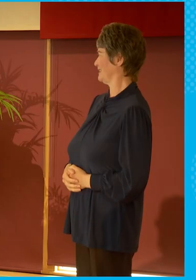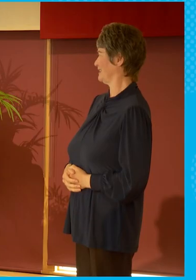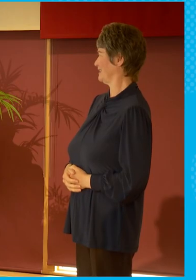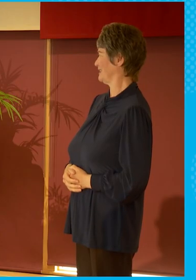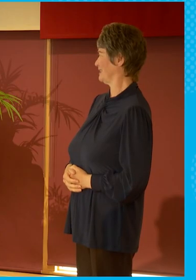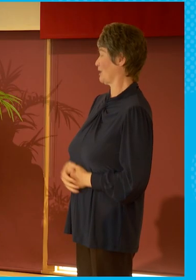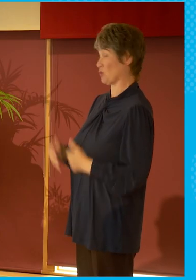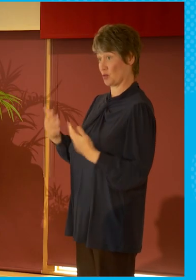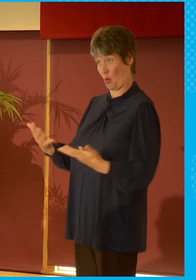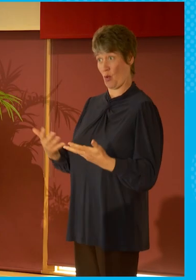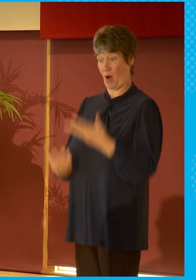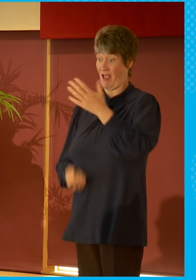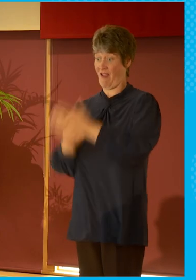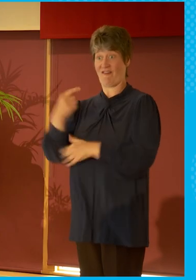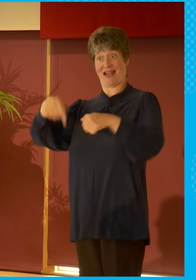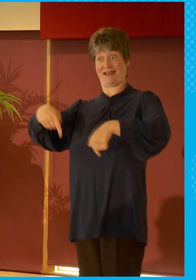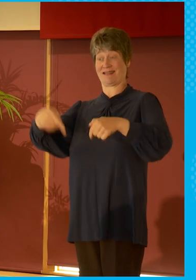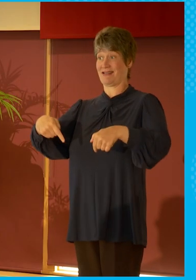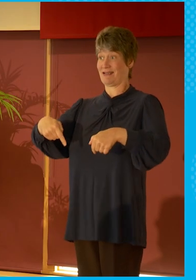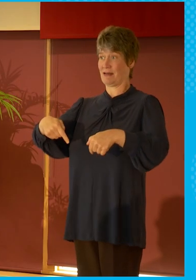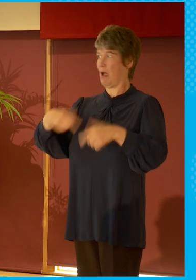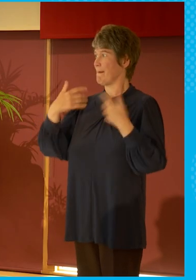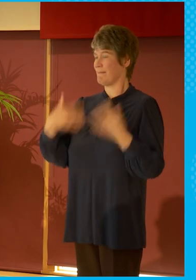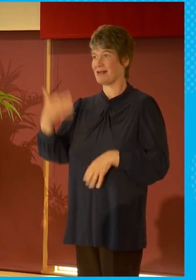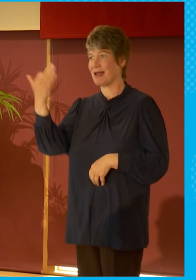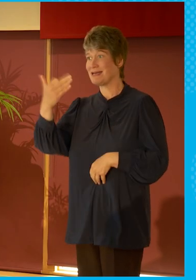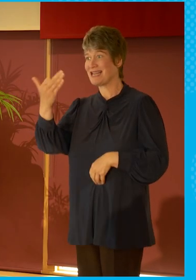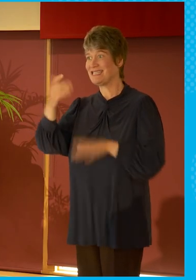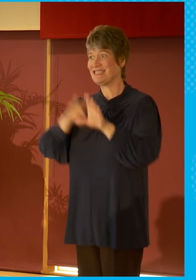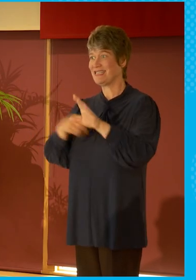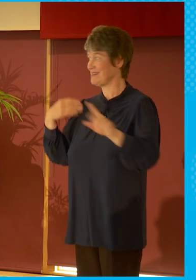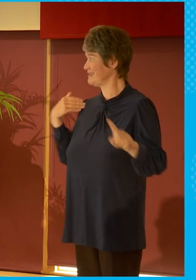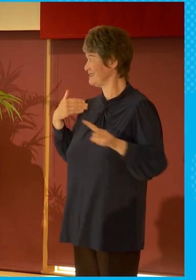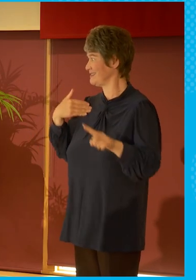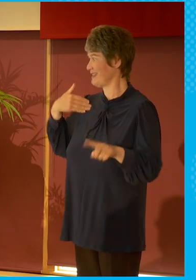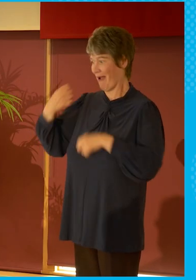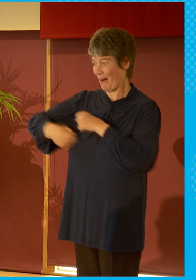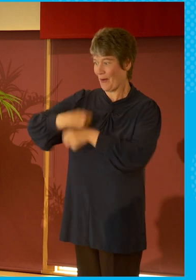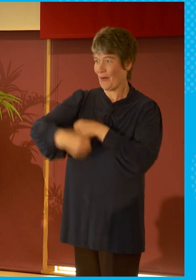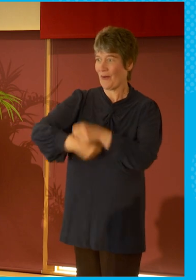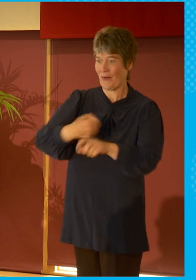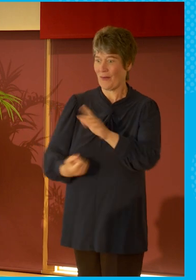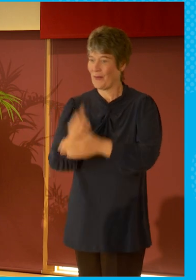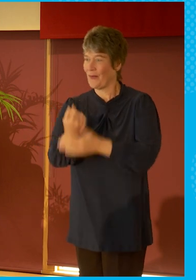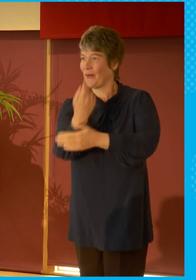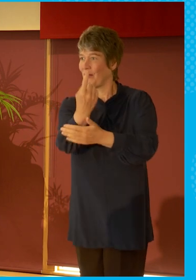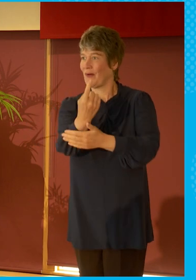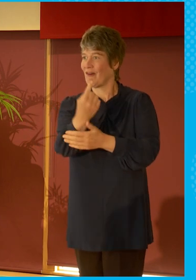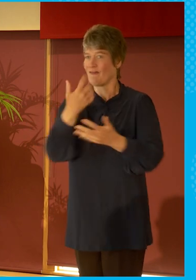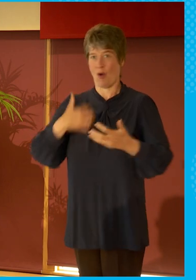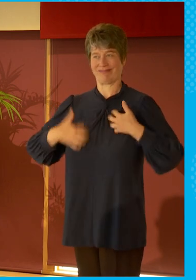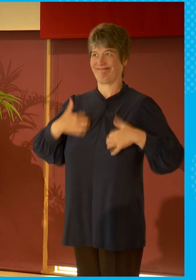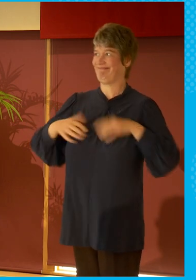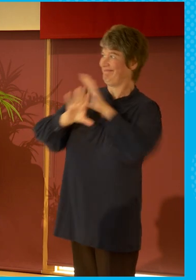This event celebrates the festival's 19th year of provoking, inspiring and informing people from all ages and every walk of life to